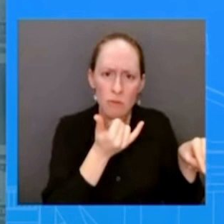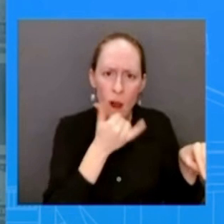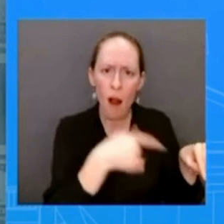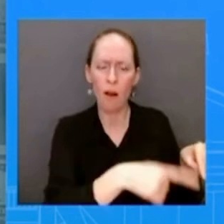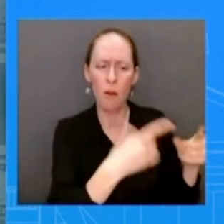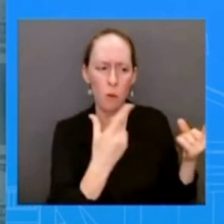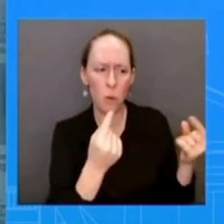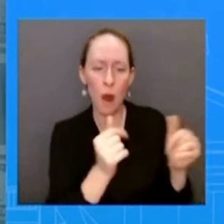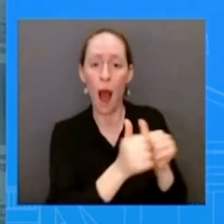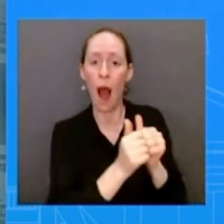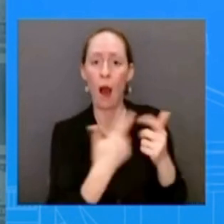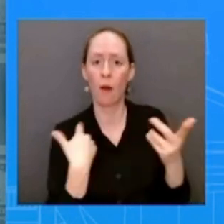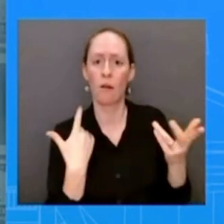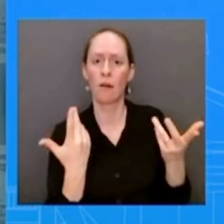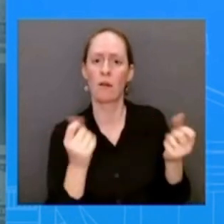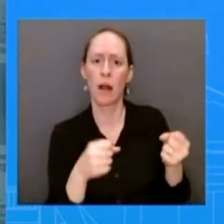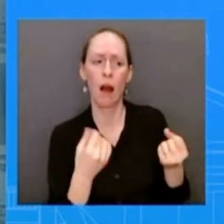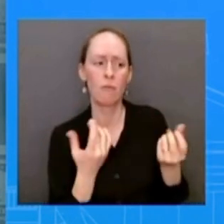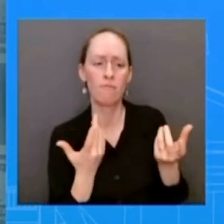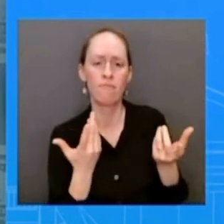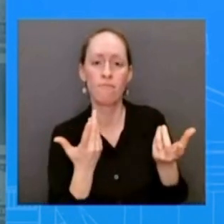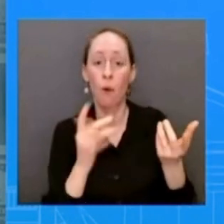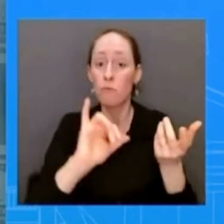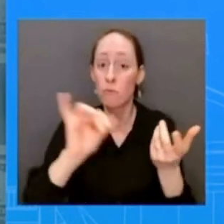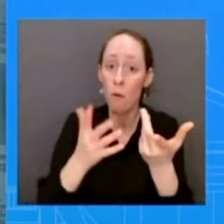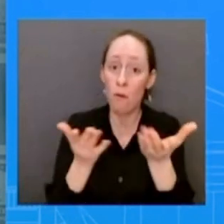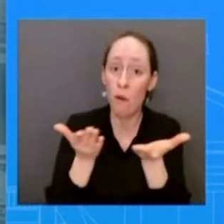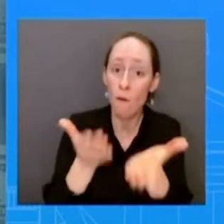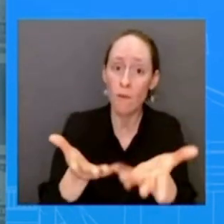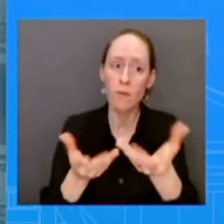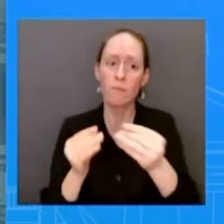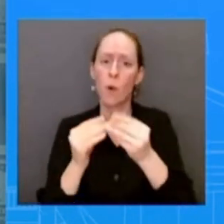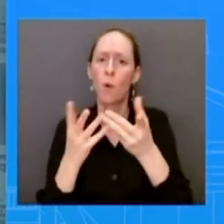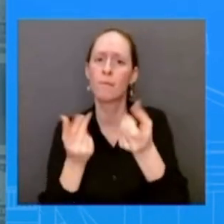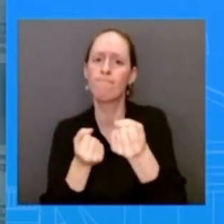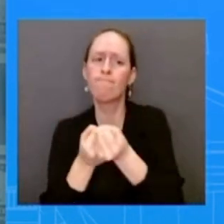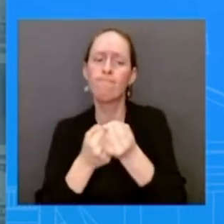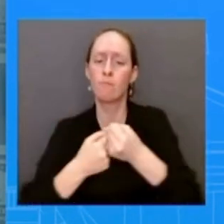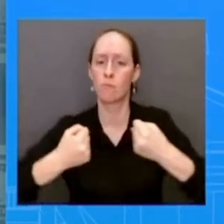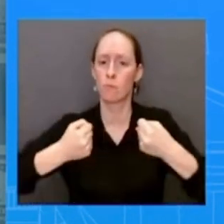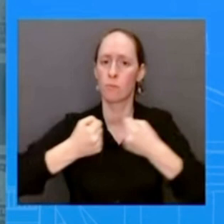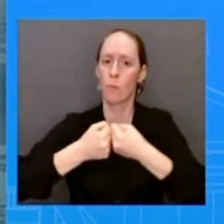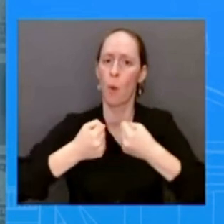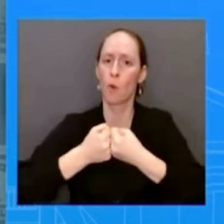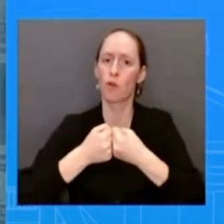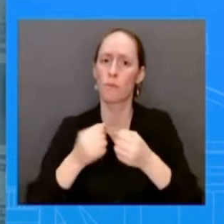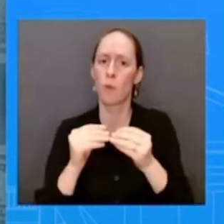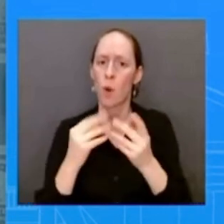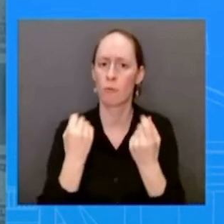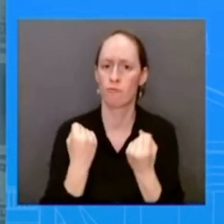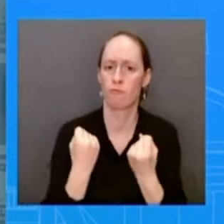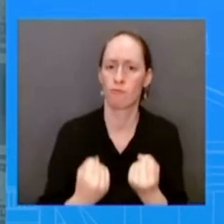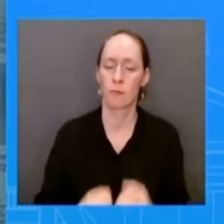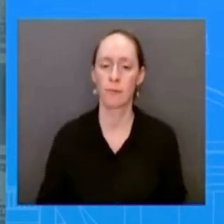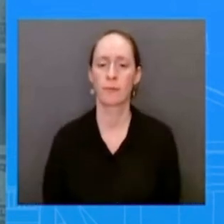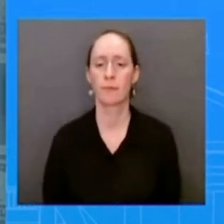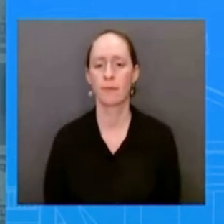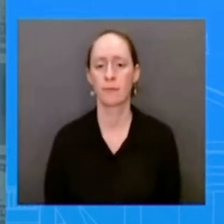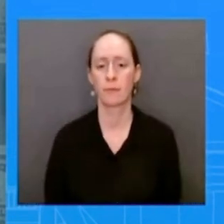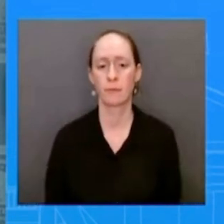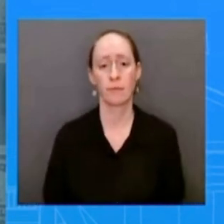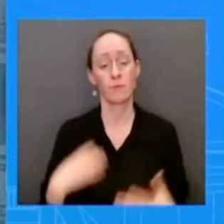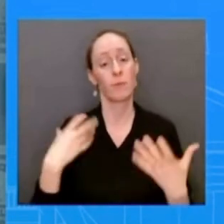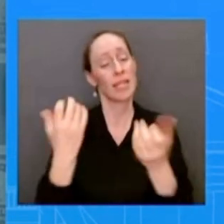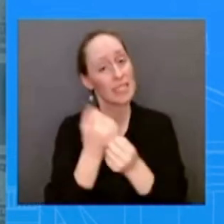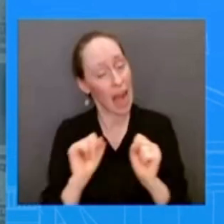our um approach is to build a system that is safe uh that is orderly uh and that is humane and that's what